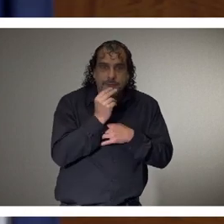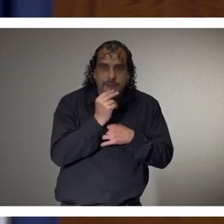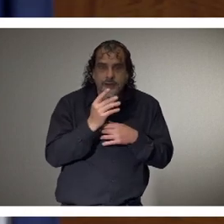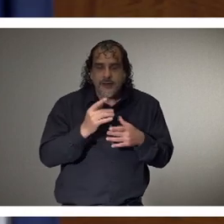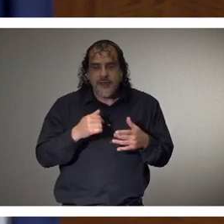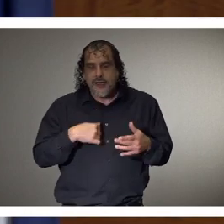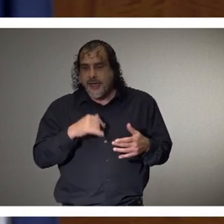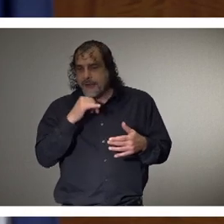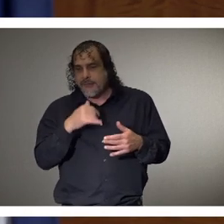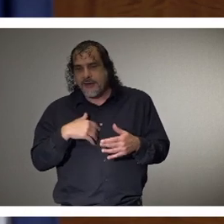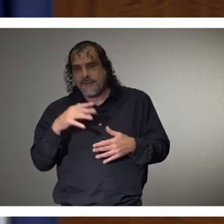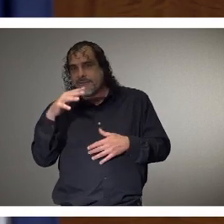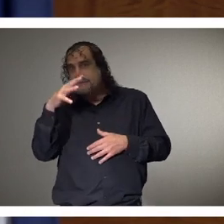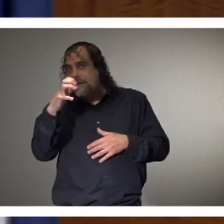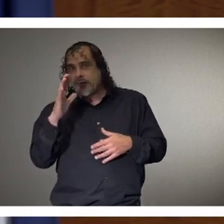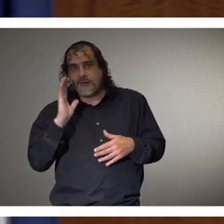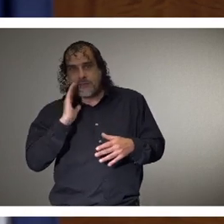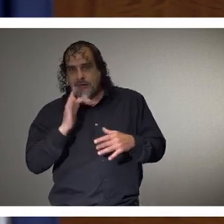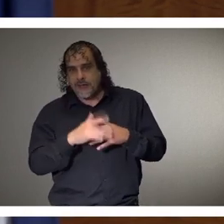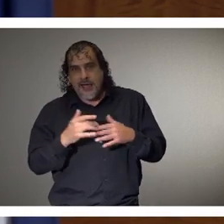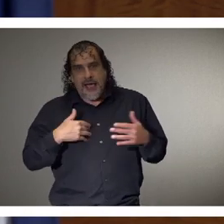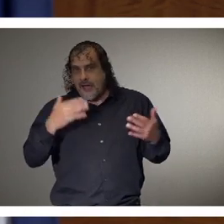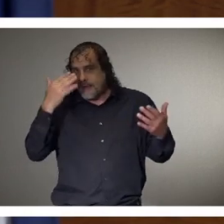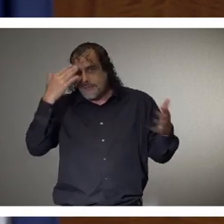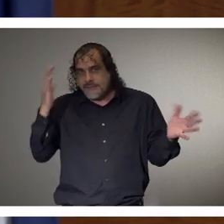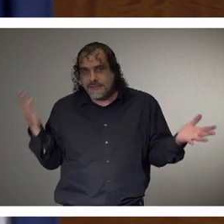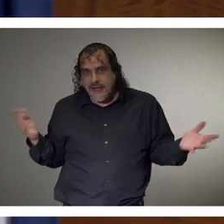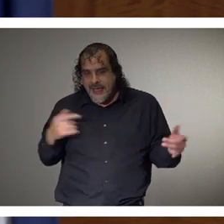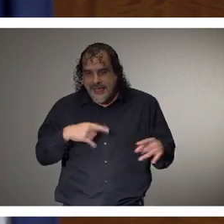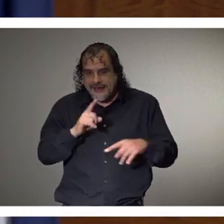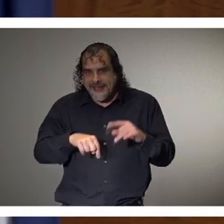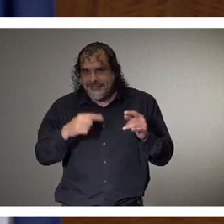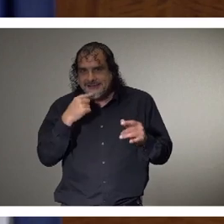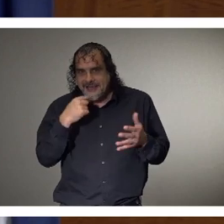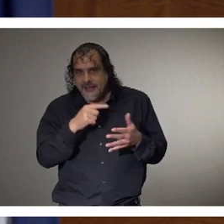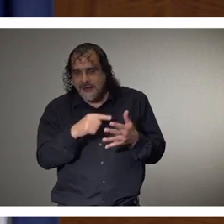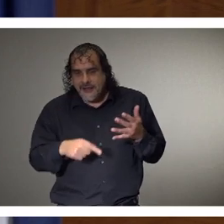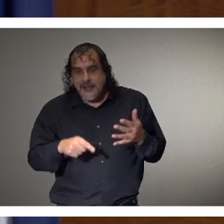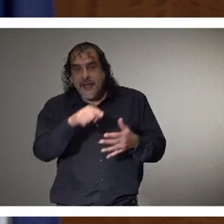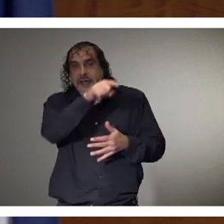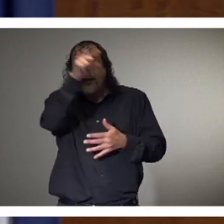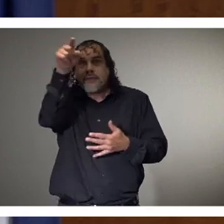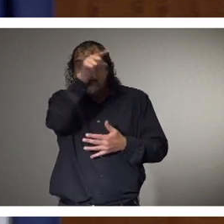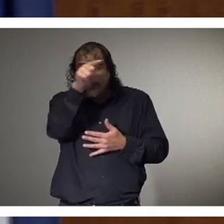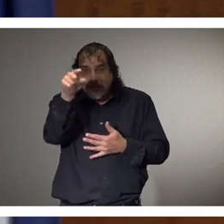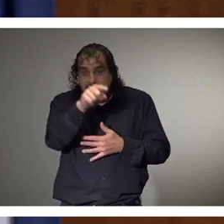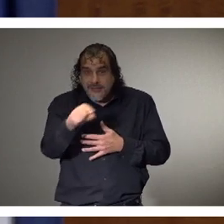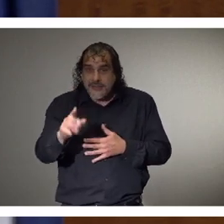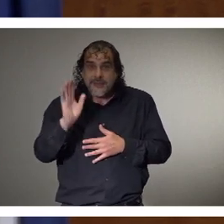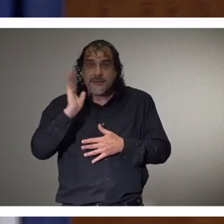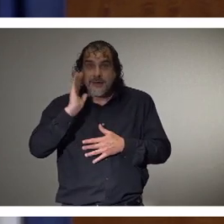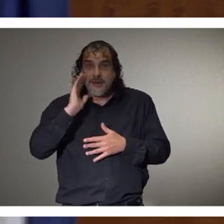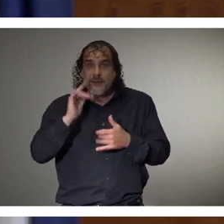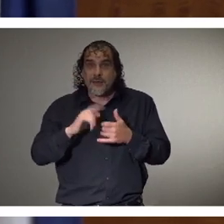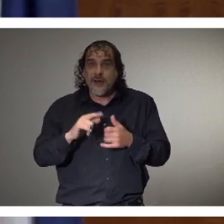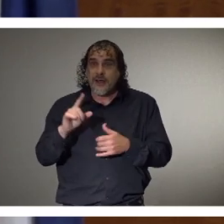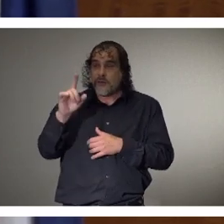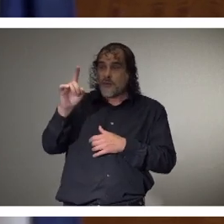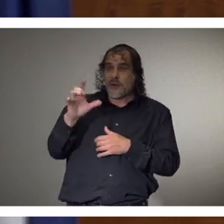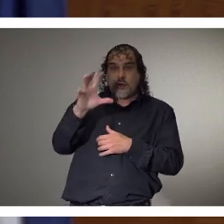500 beds away, because remember, these beds, again, we're at 150%